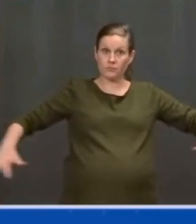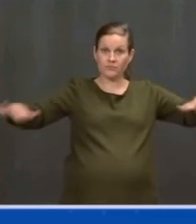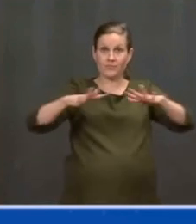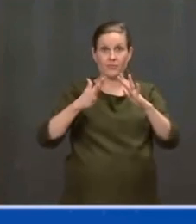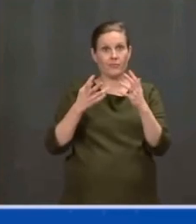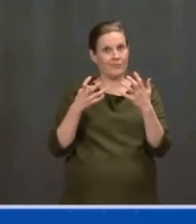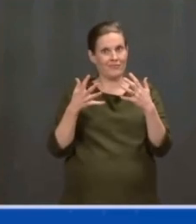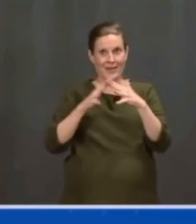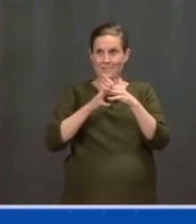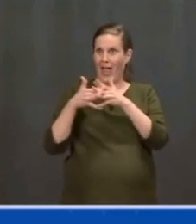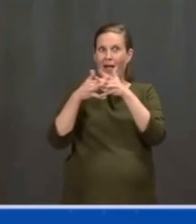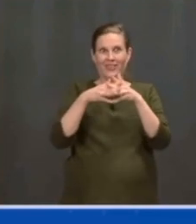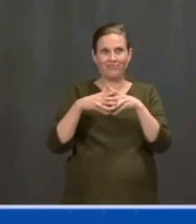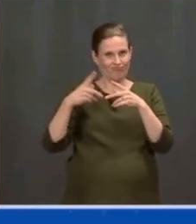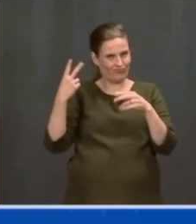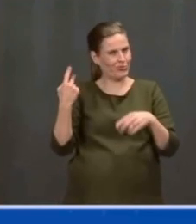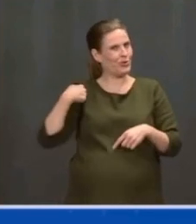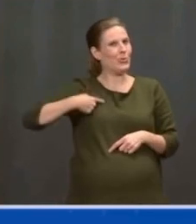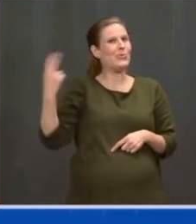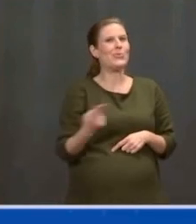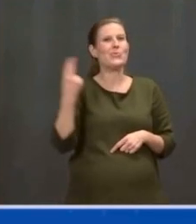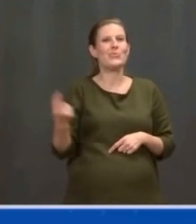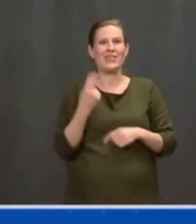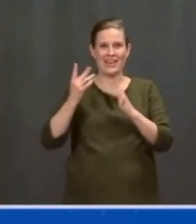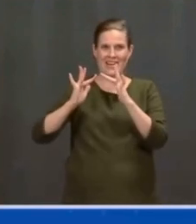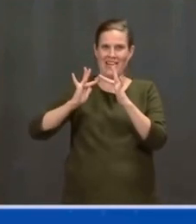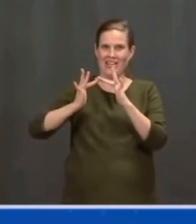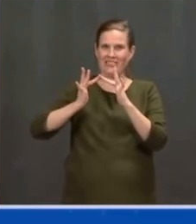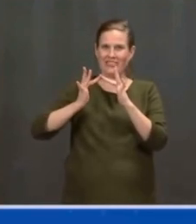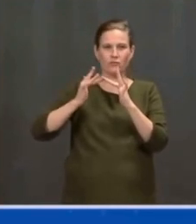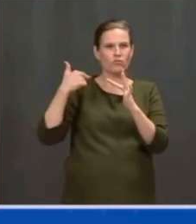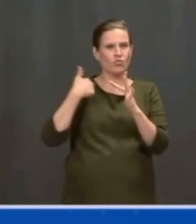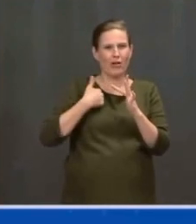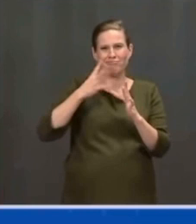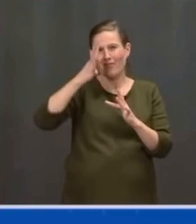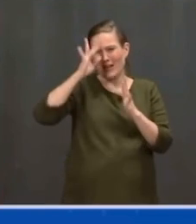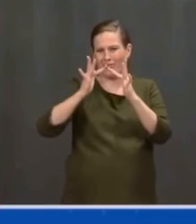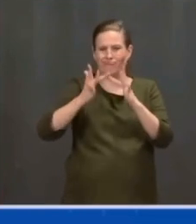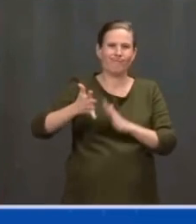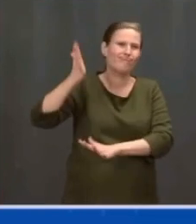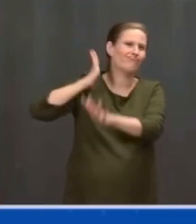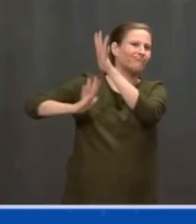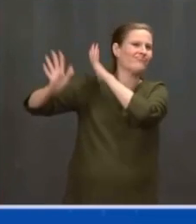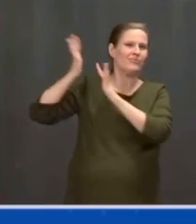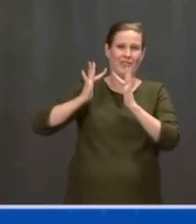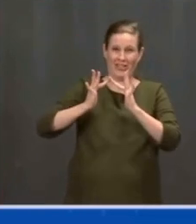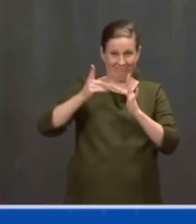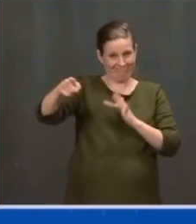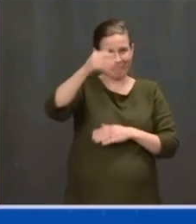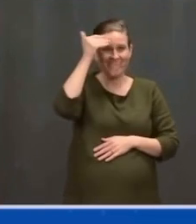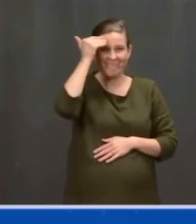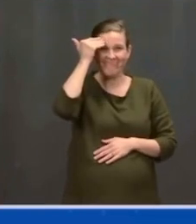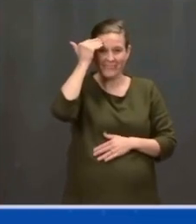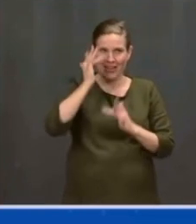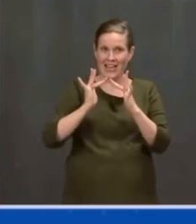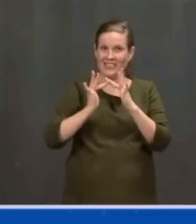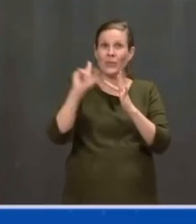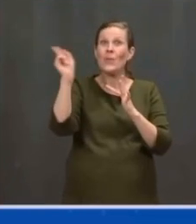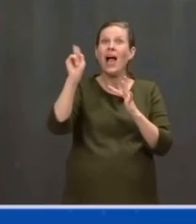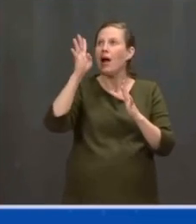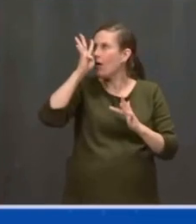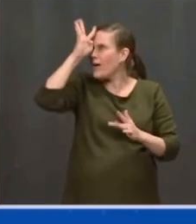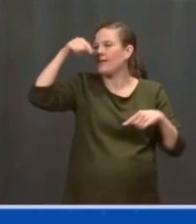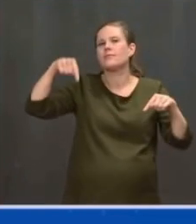we invented the early, early Internet was invented here. Millions of